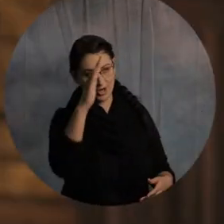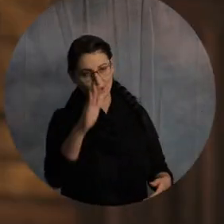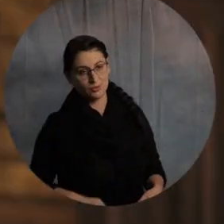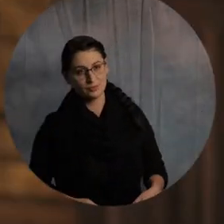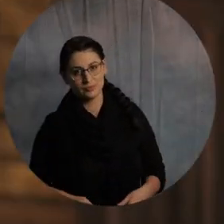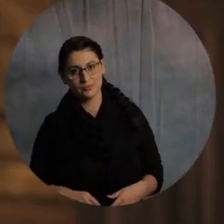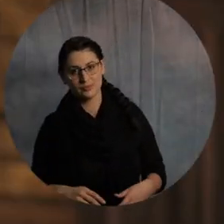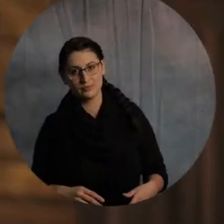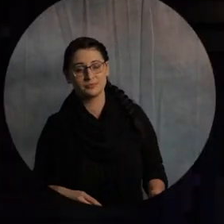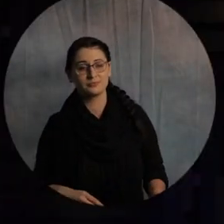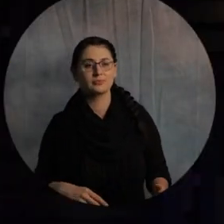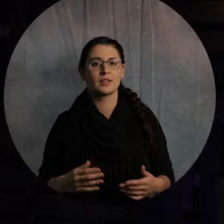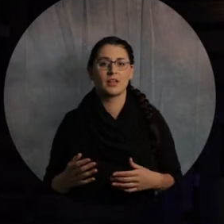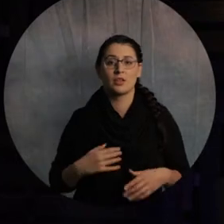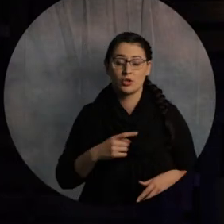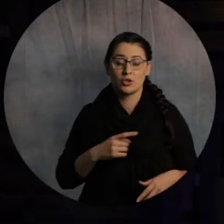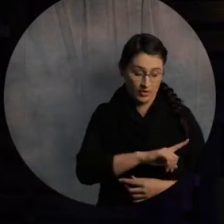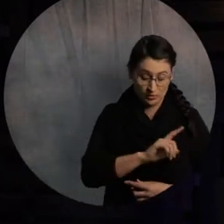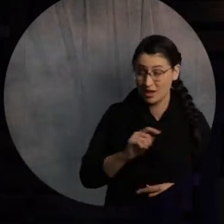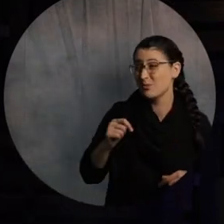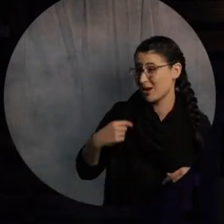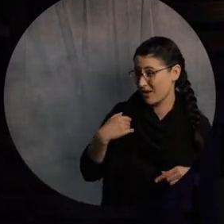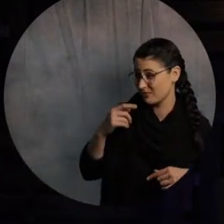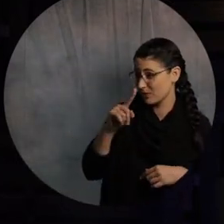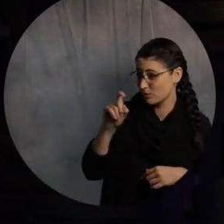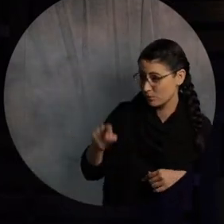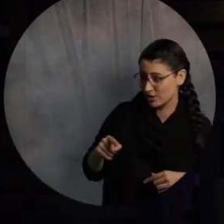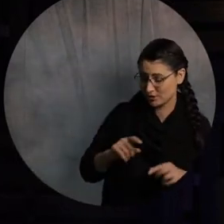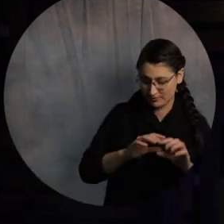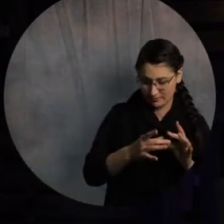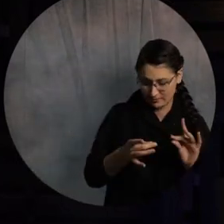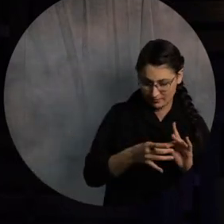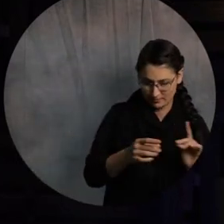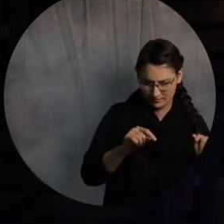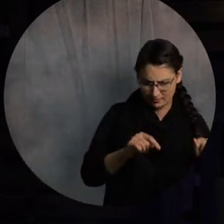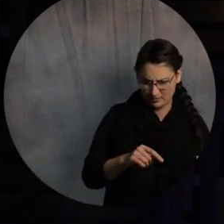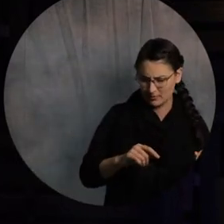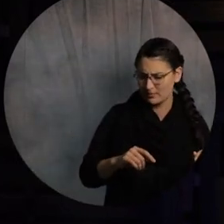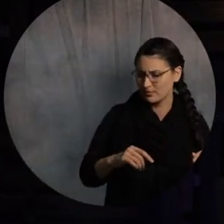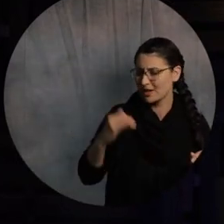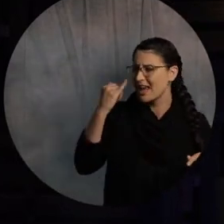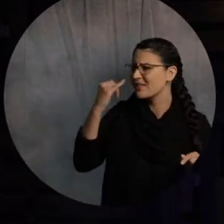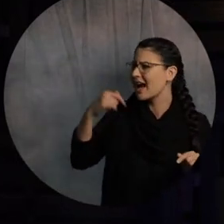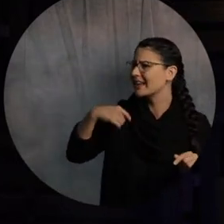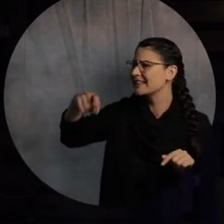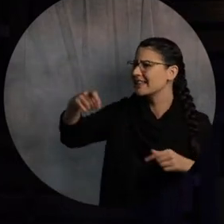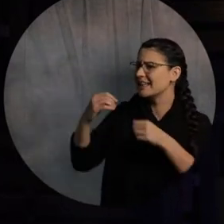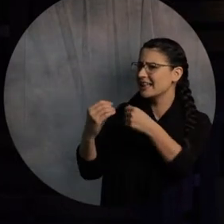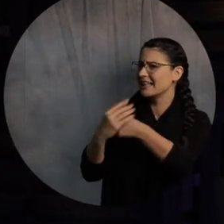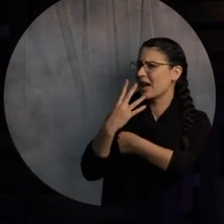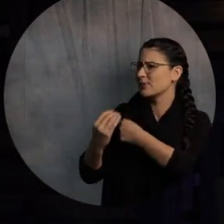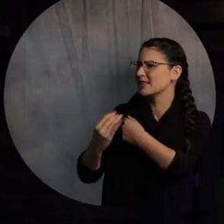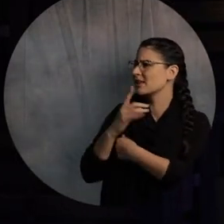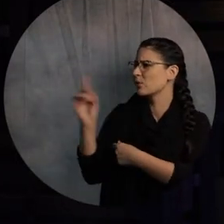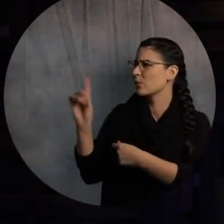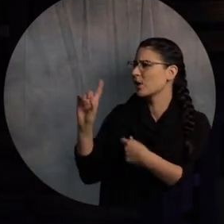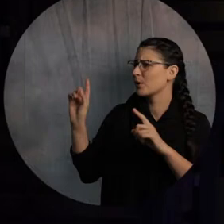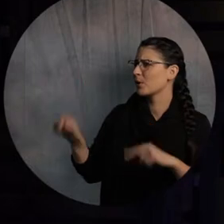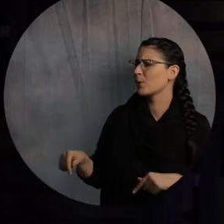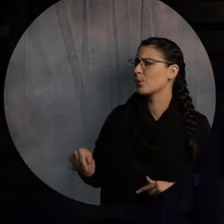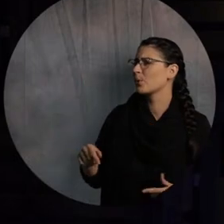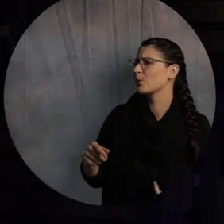All right. And, hey, we have a question here. You know, where can I go if I need to get counseling? That is